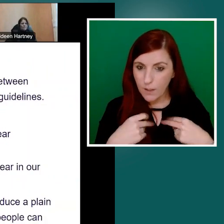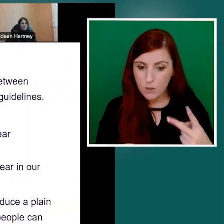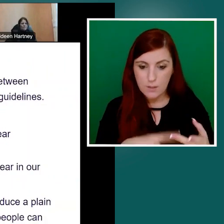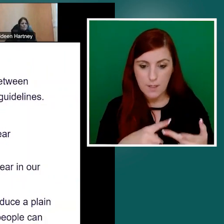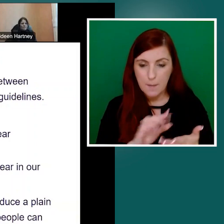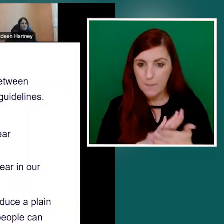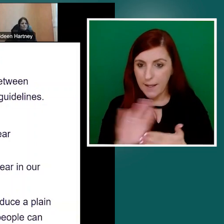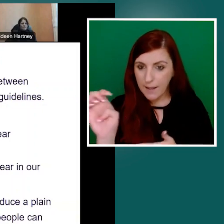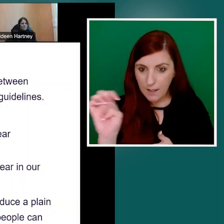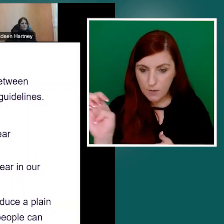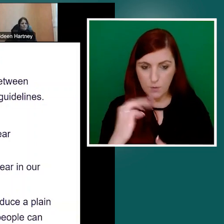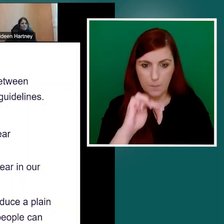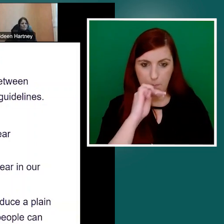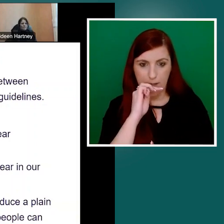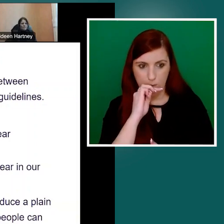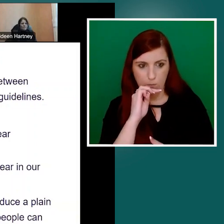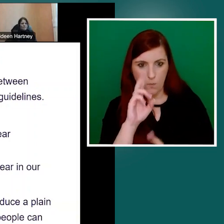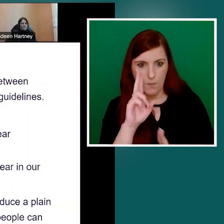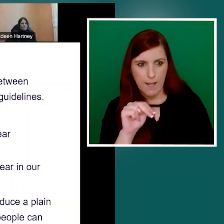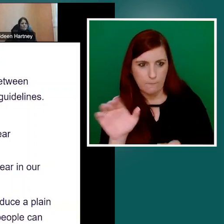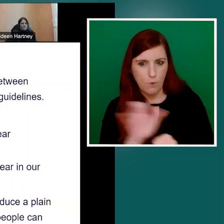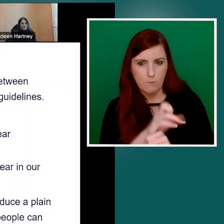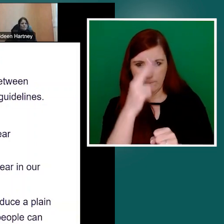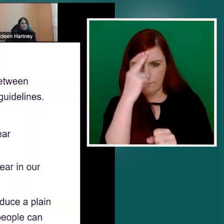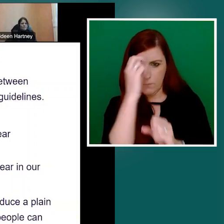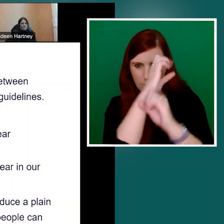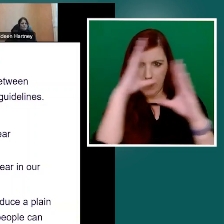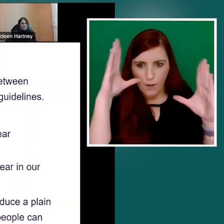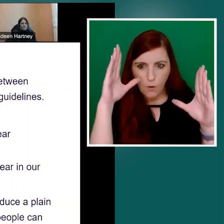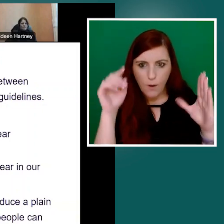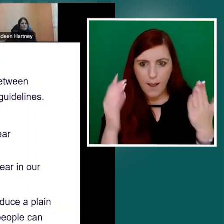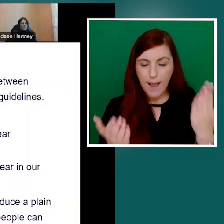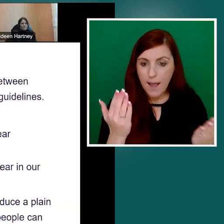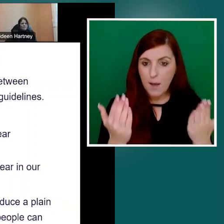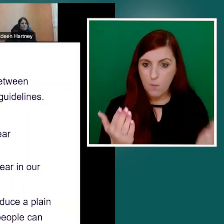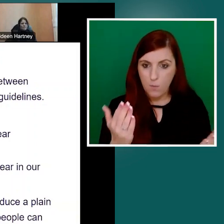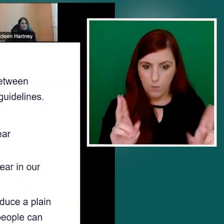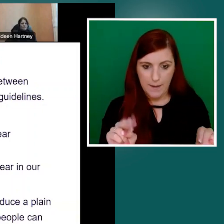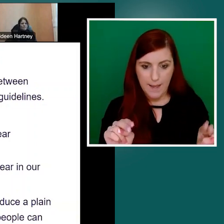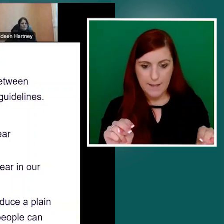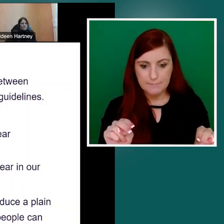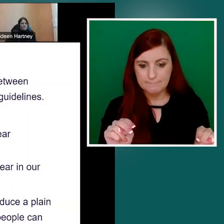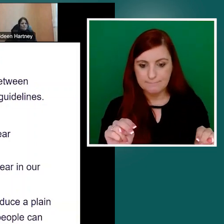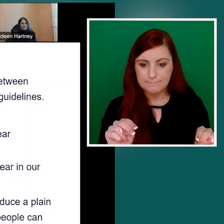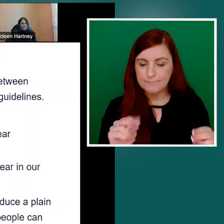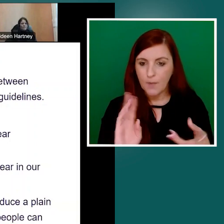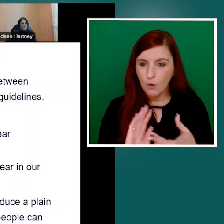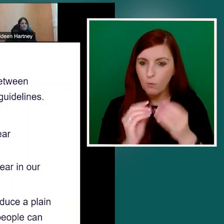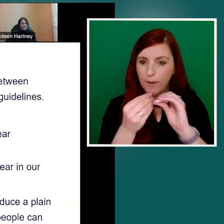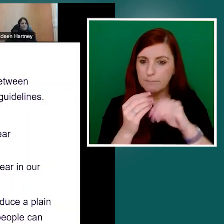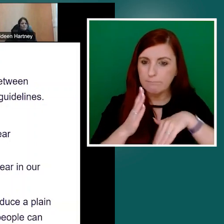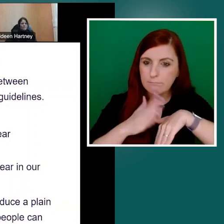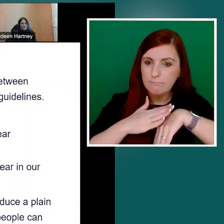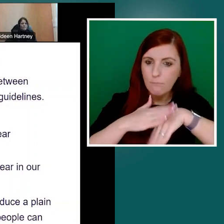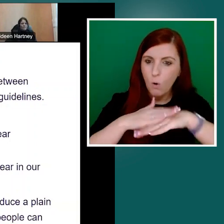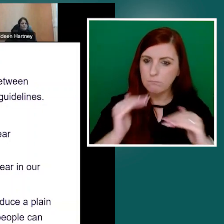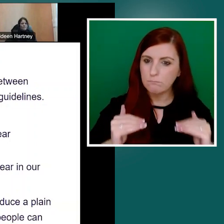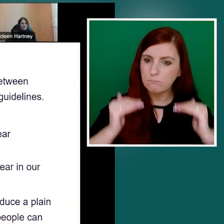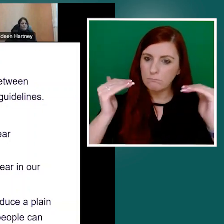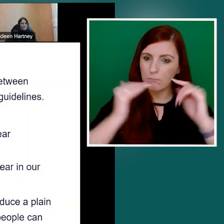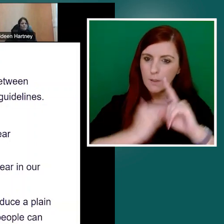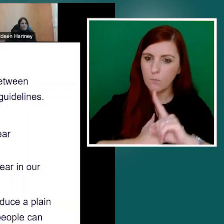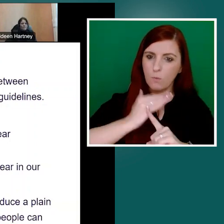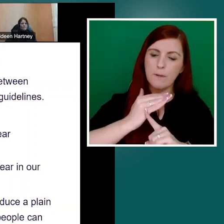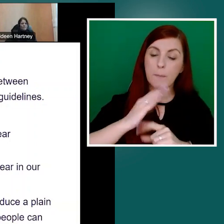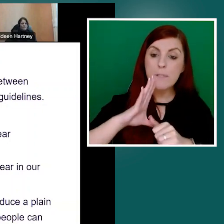we can create further enhancements, particularly in an information technology and